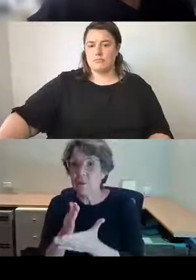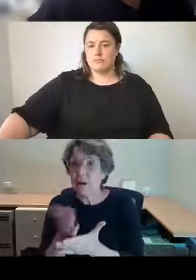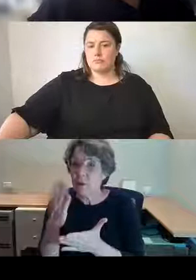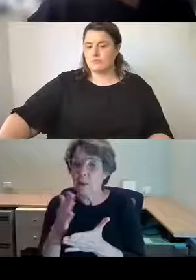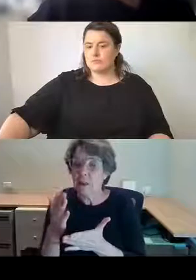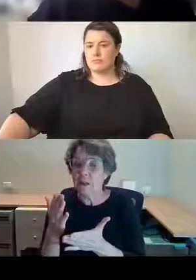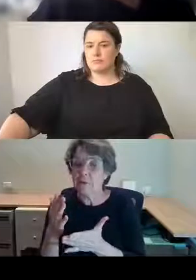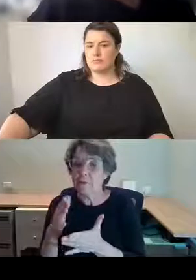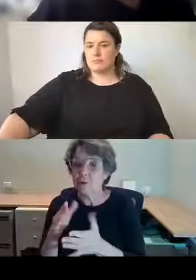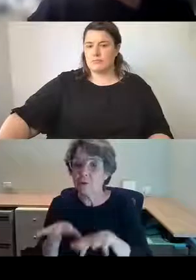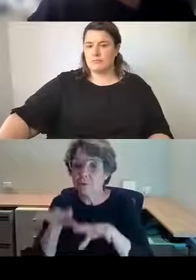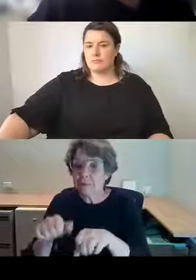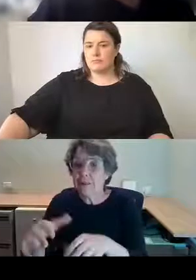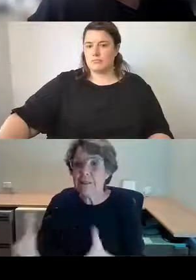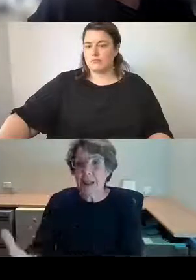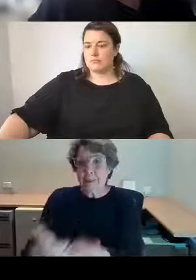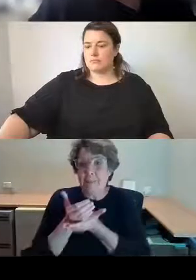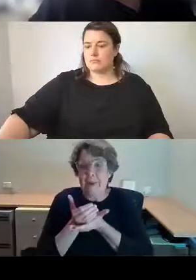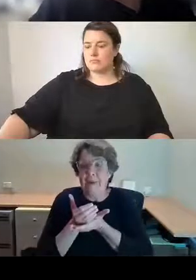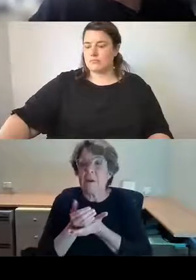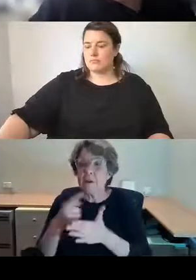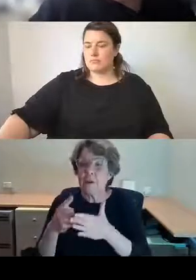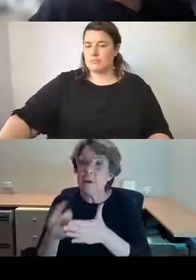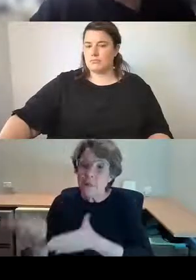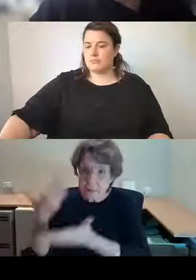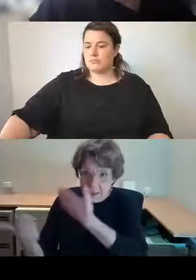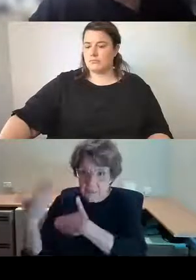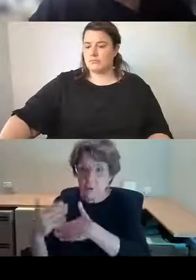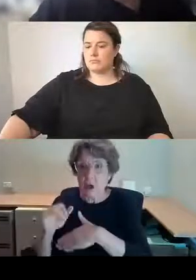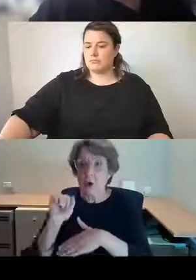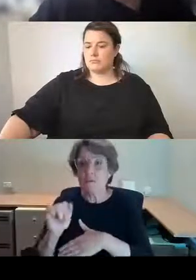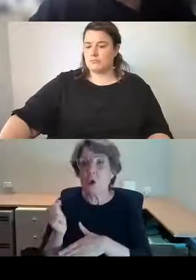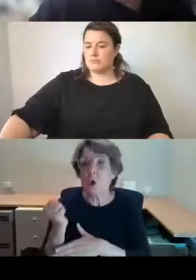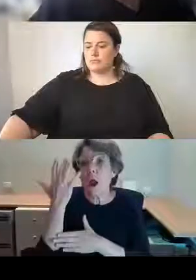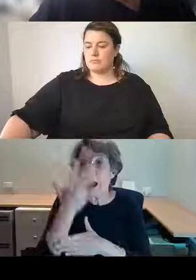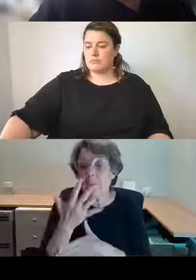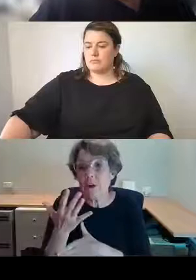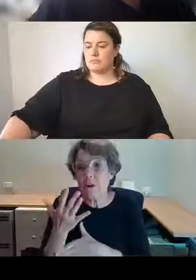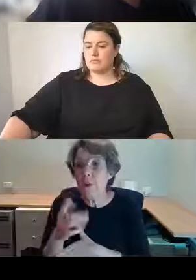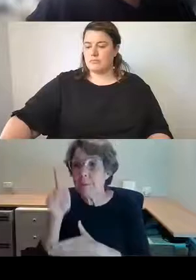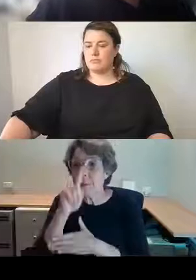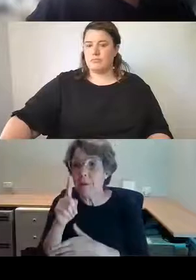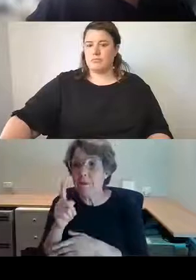work and the history of her Aboriginal people.